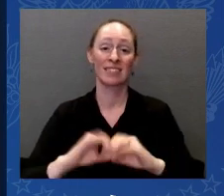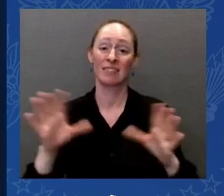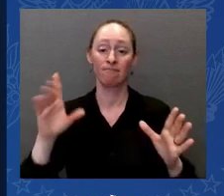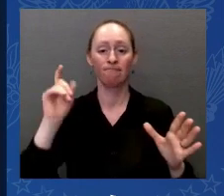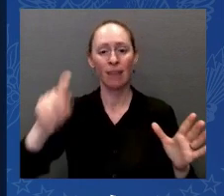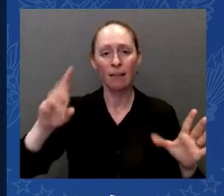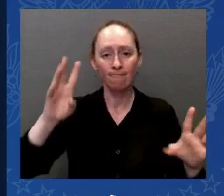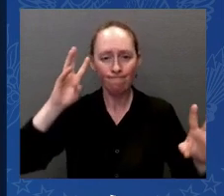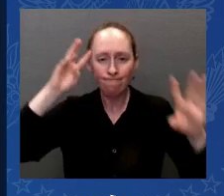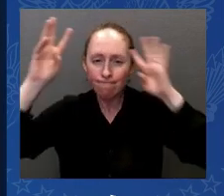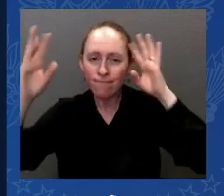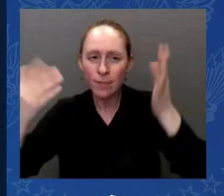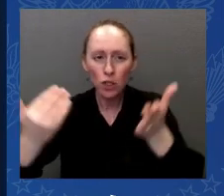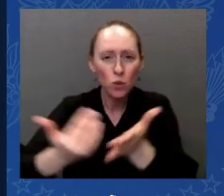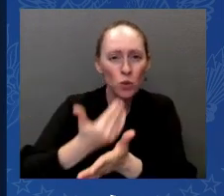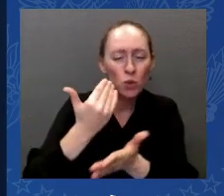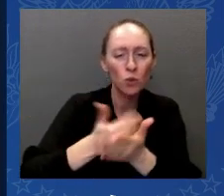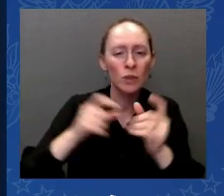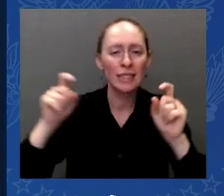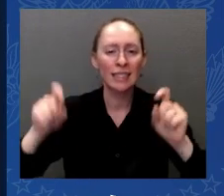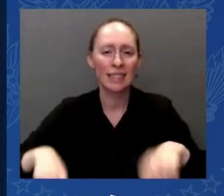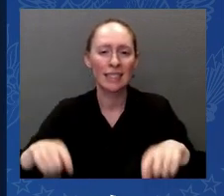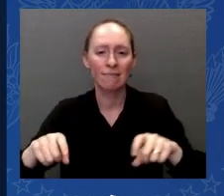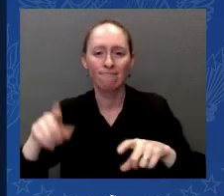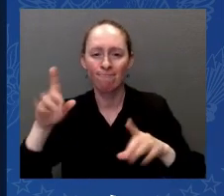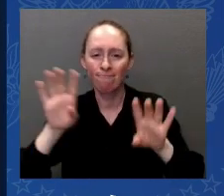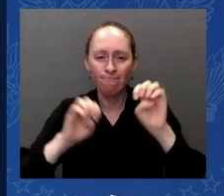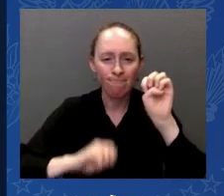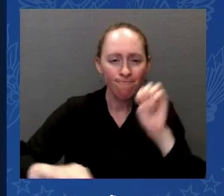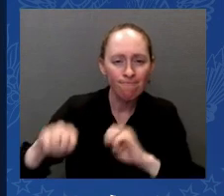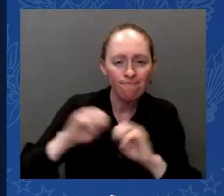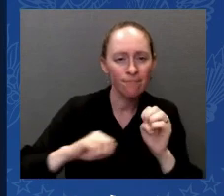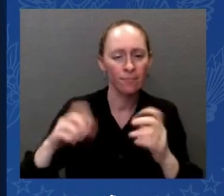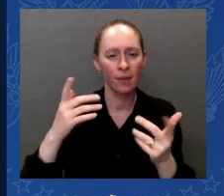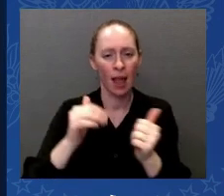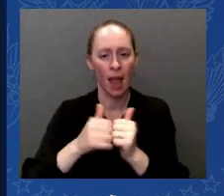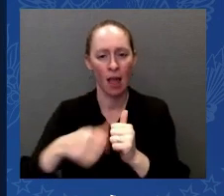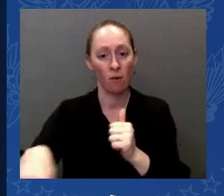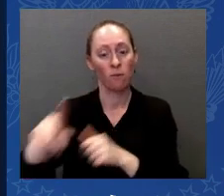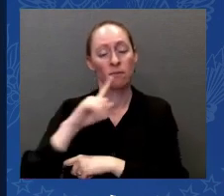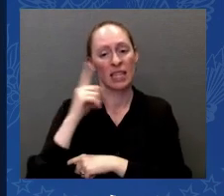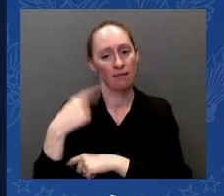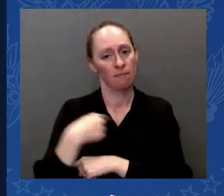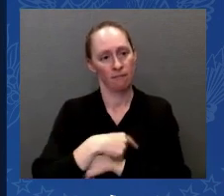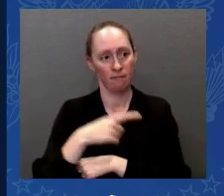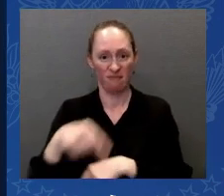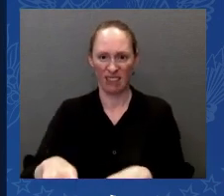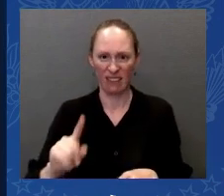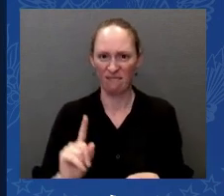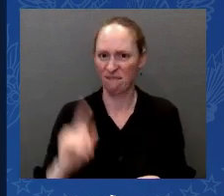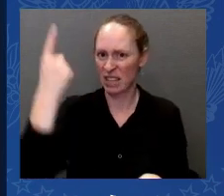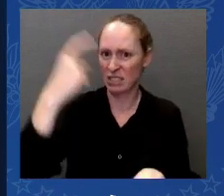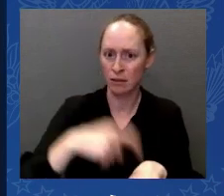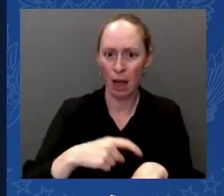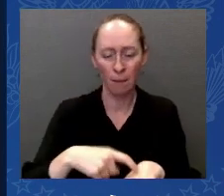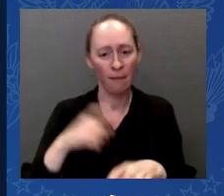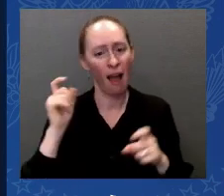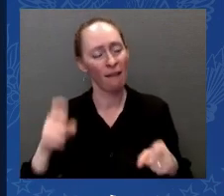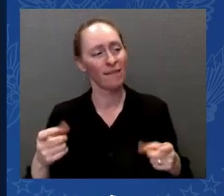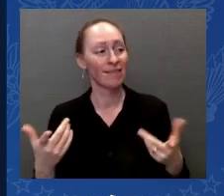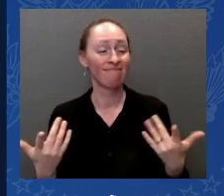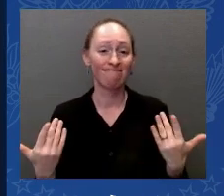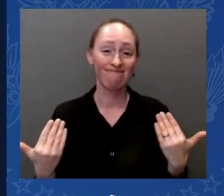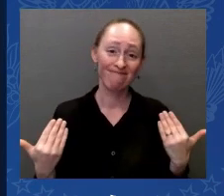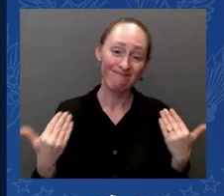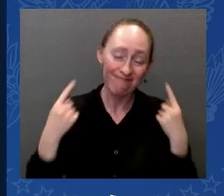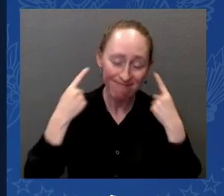go for the first-of-kind system development and the willingness to take risk to bring a new type of resource to market. And I